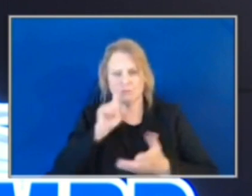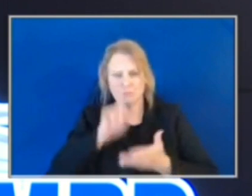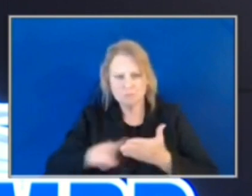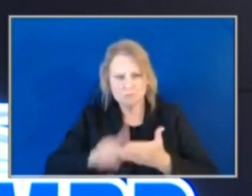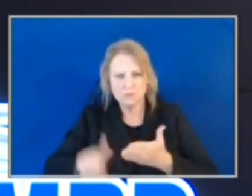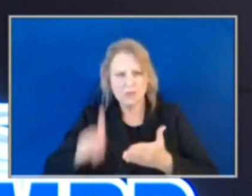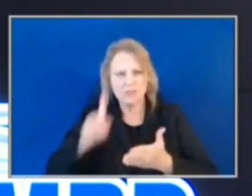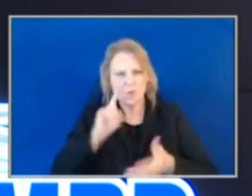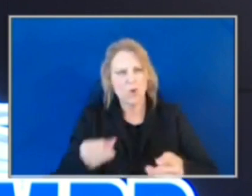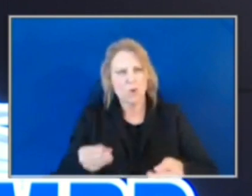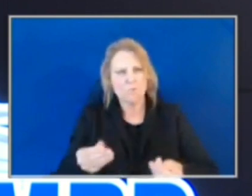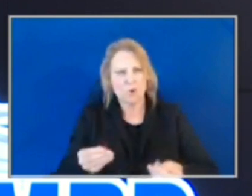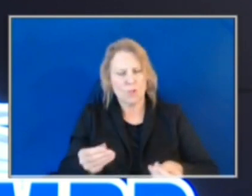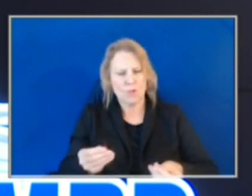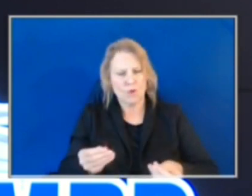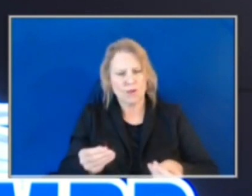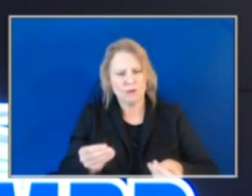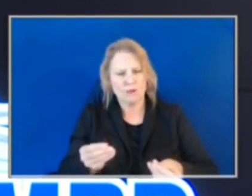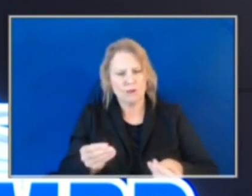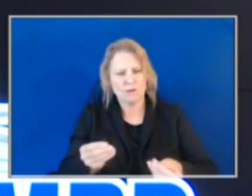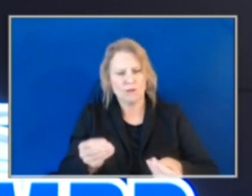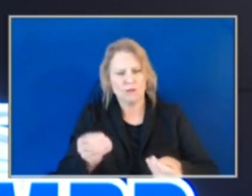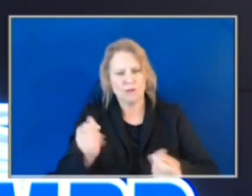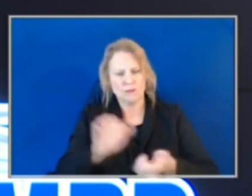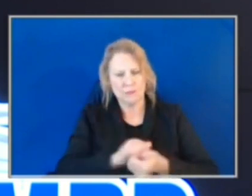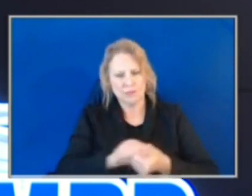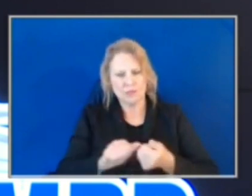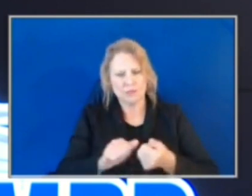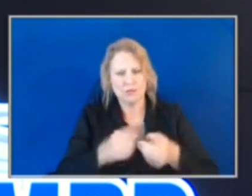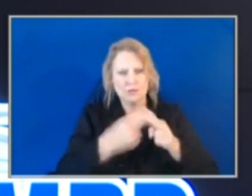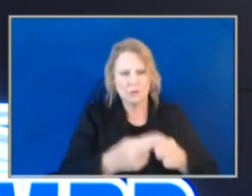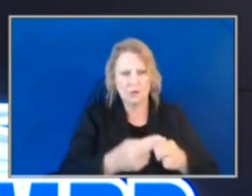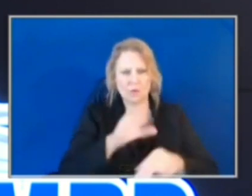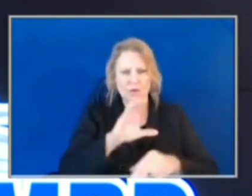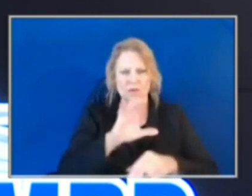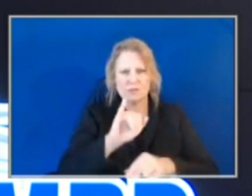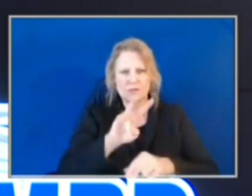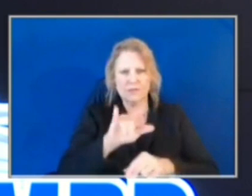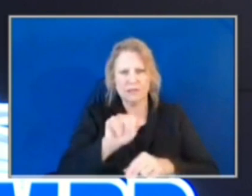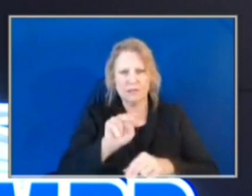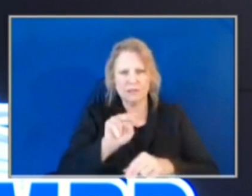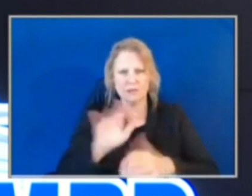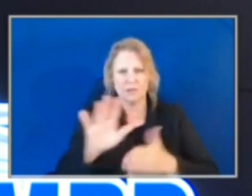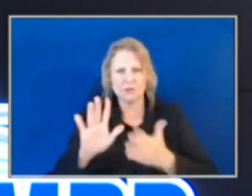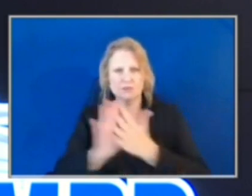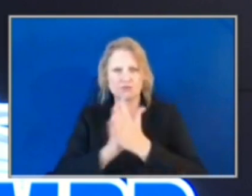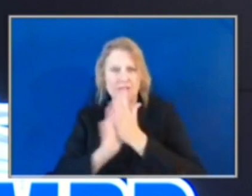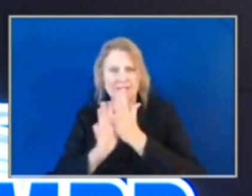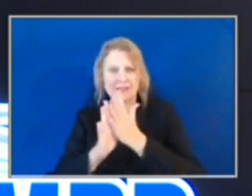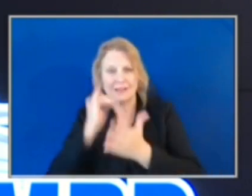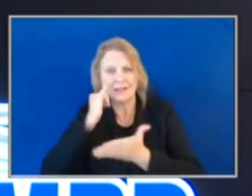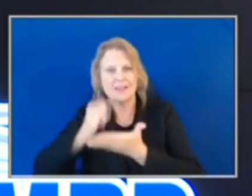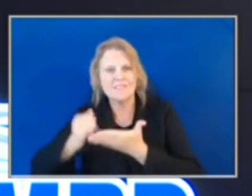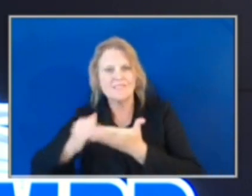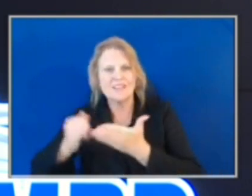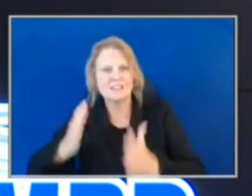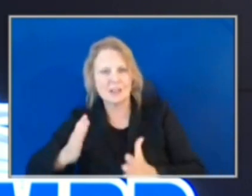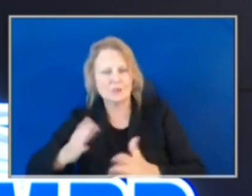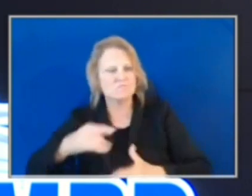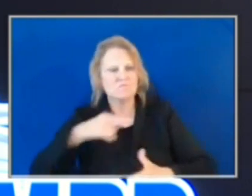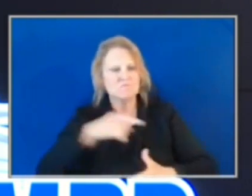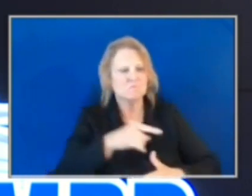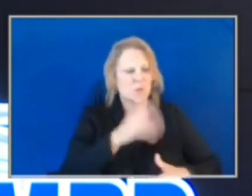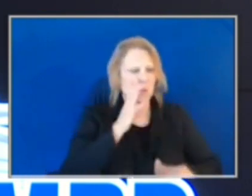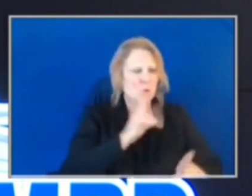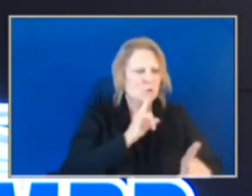civilian employees will be called civilian traffic investigators. These investigators will respond to minor traffic accidents and complete